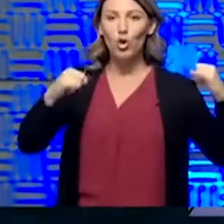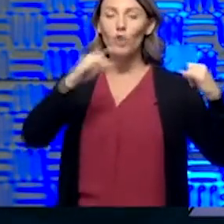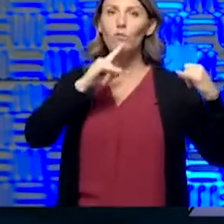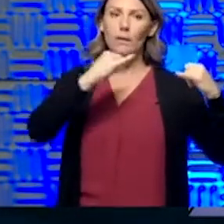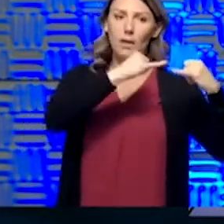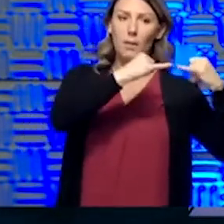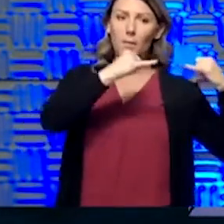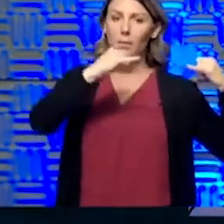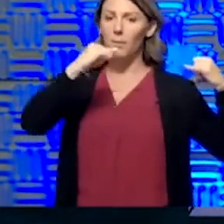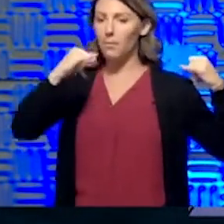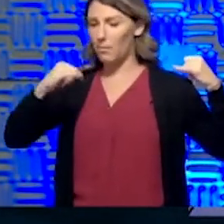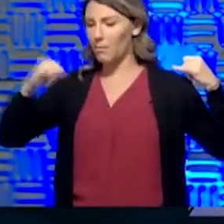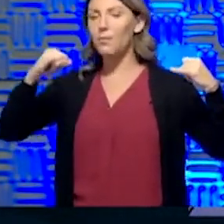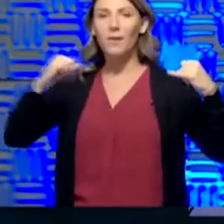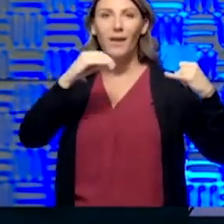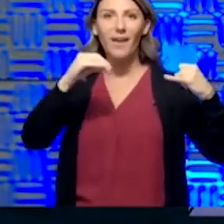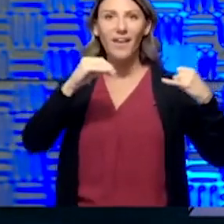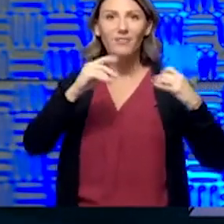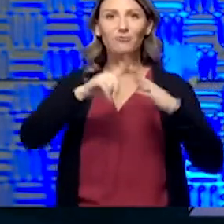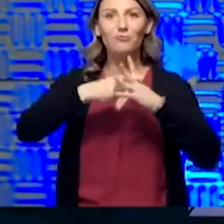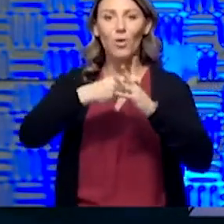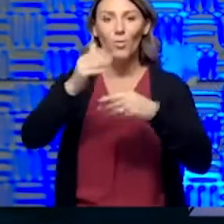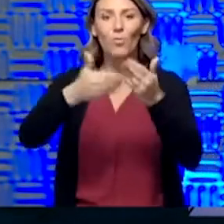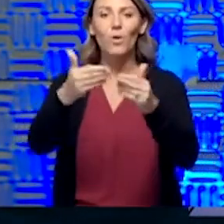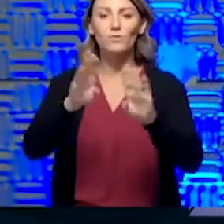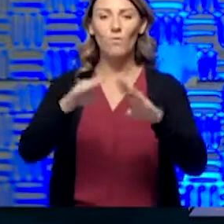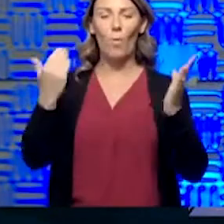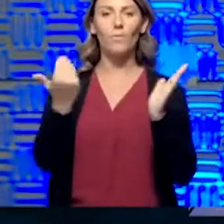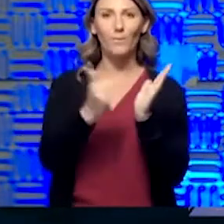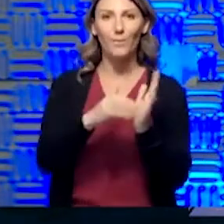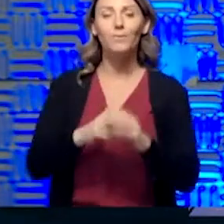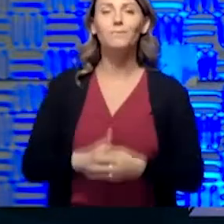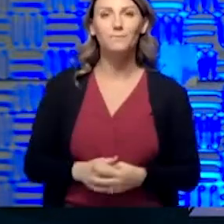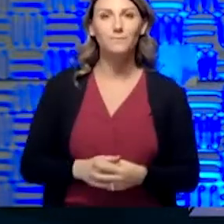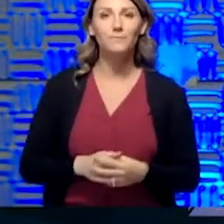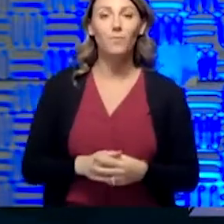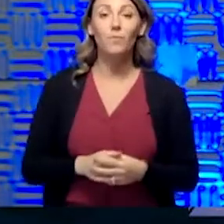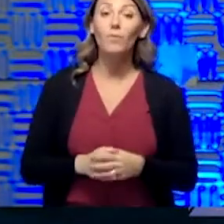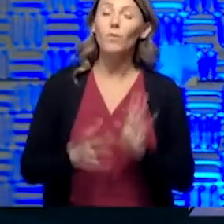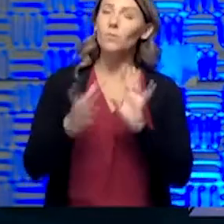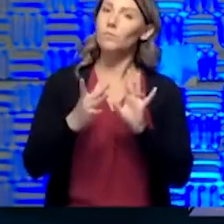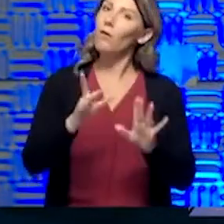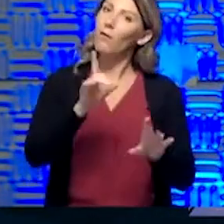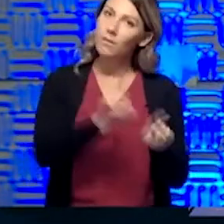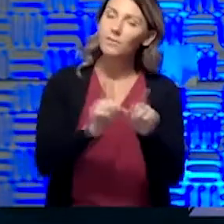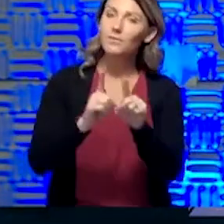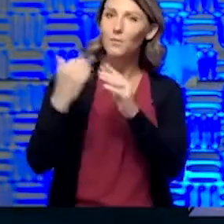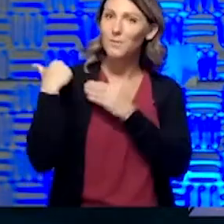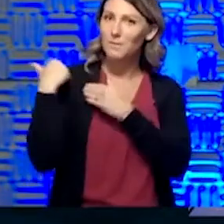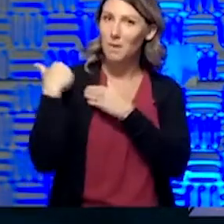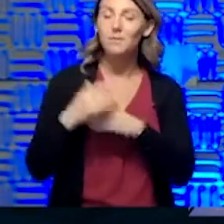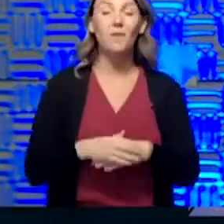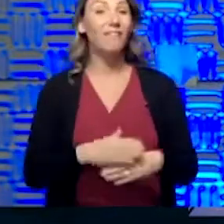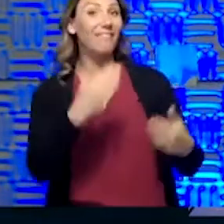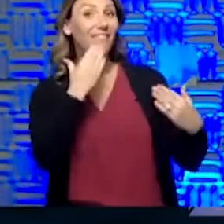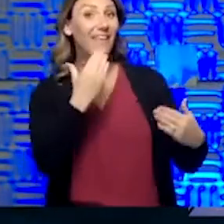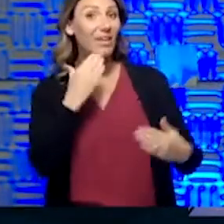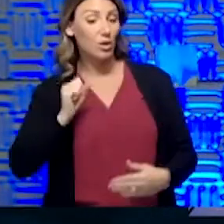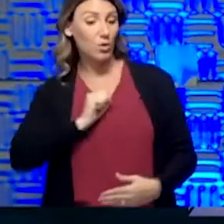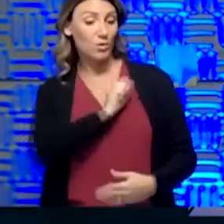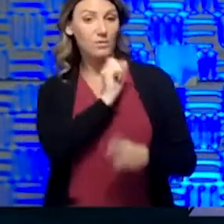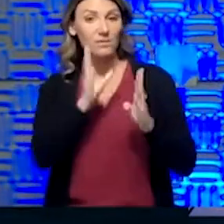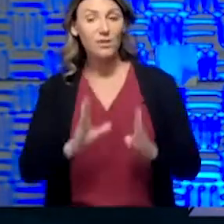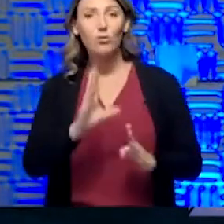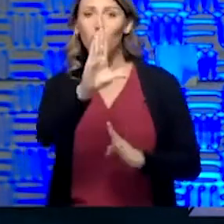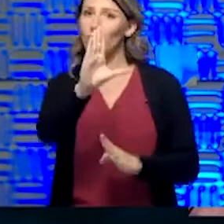in which we can begin the process of opening up in a responsible way, Dr. Stikes. Thank you, Senator, and thank you for your great